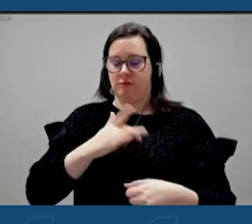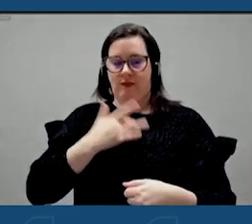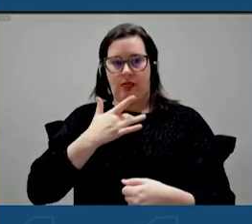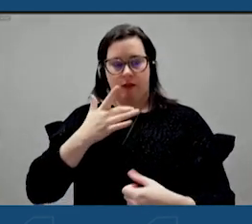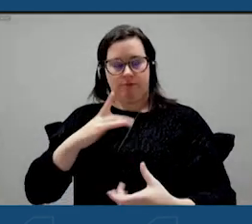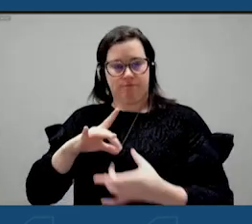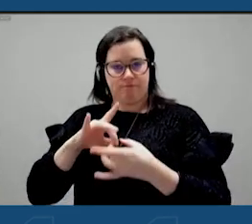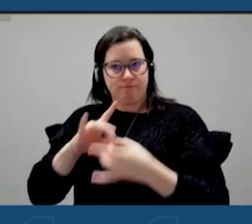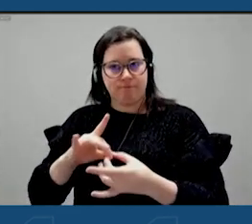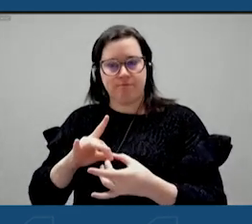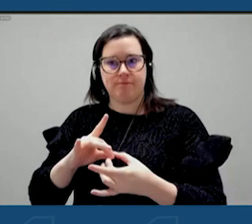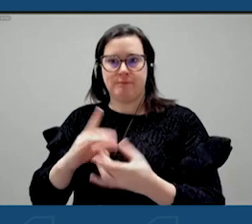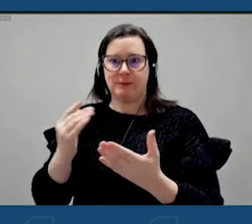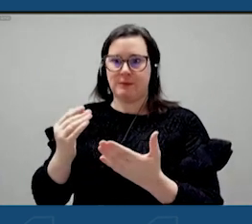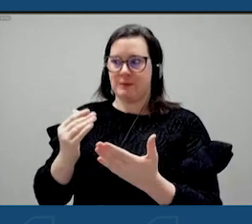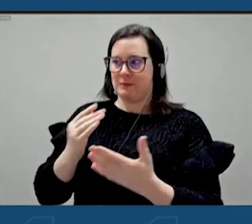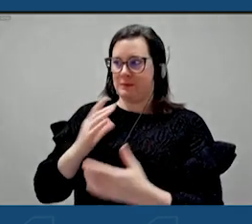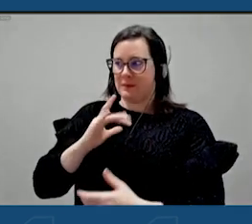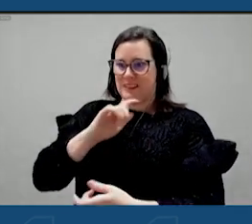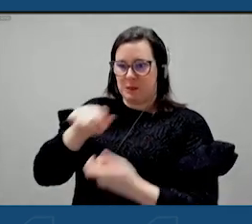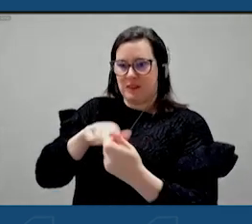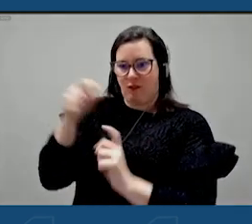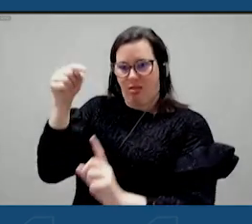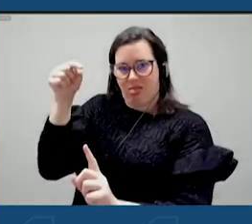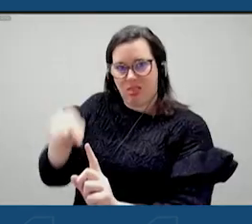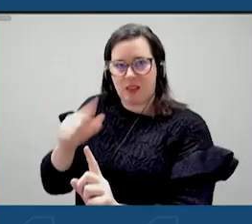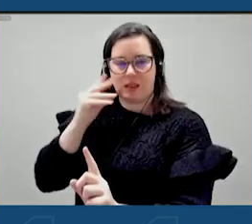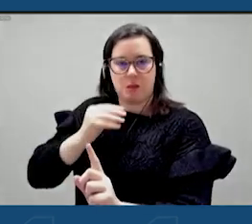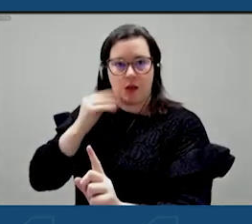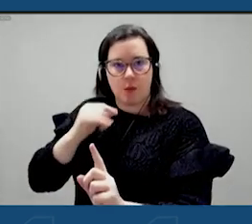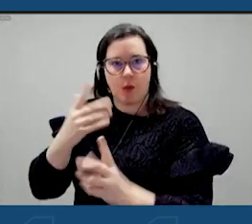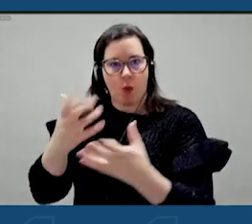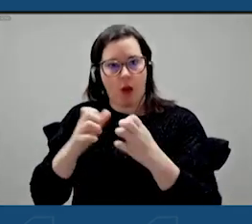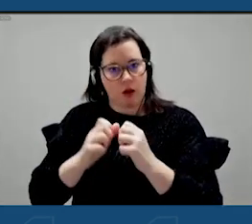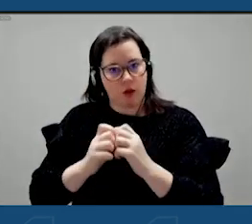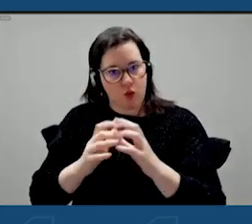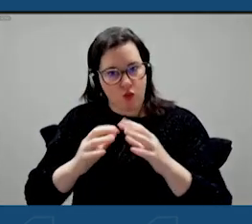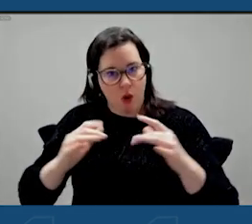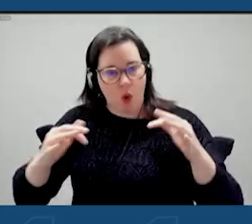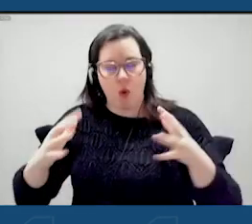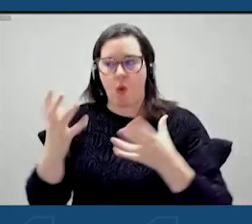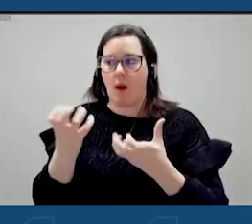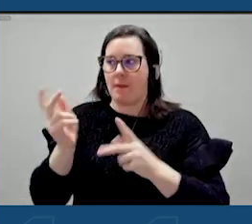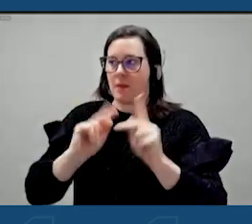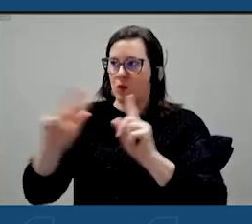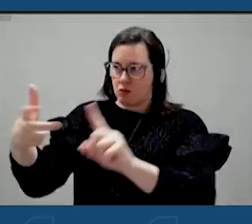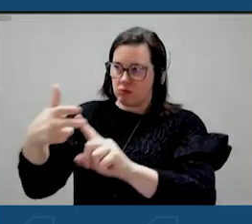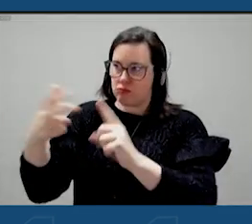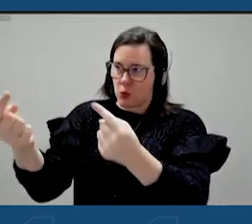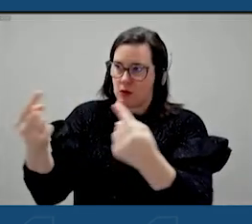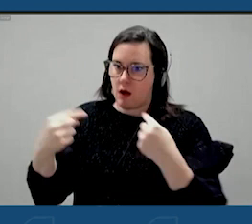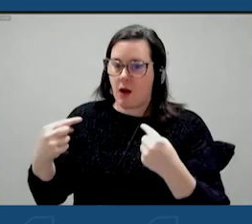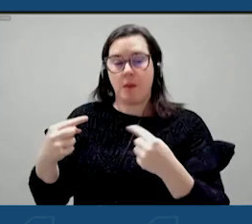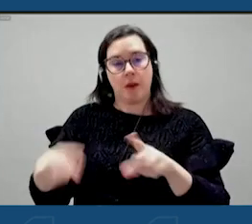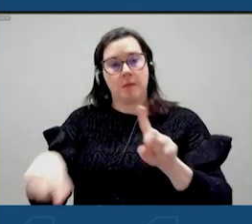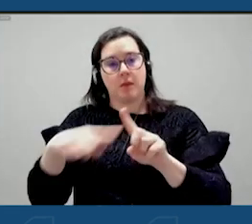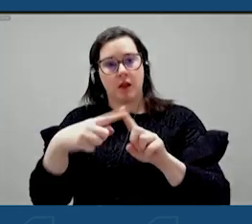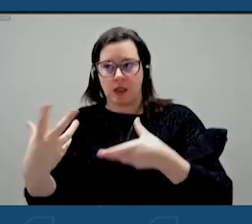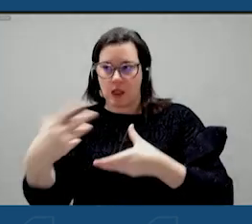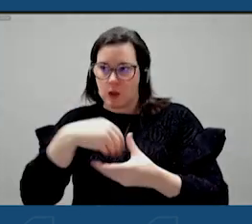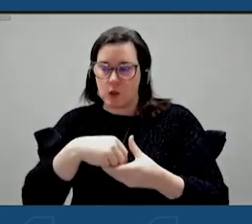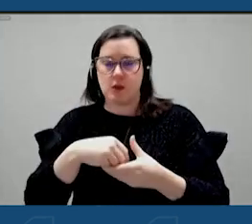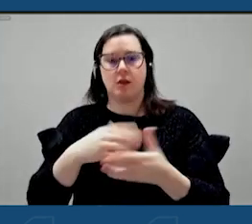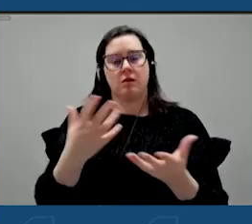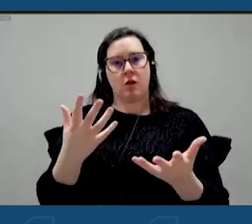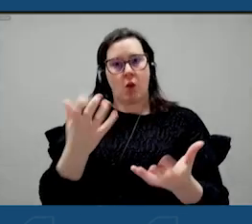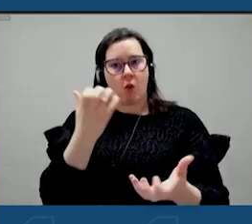and be a catalyst for just organic growth but also attract others and make sure that we're very inclusive in what we do, welcoming people,